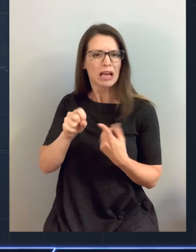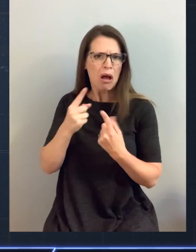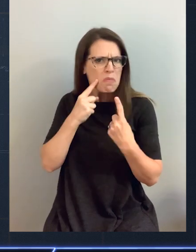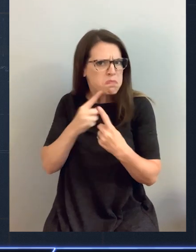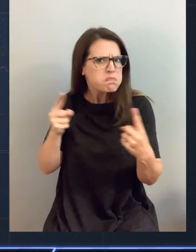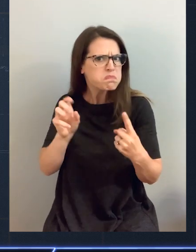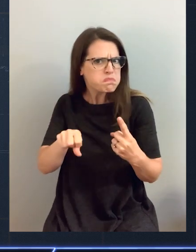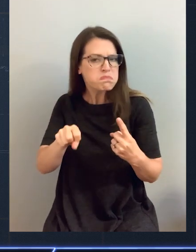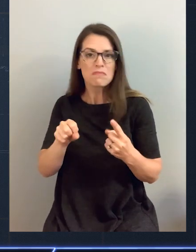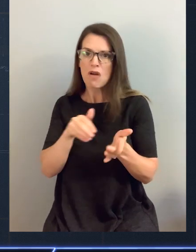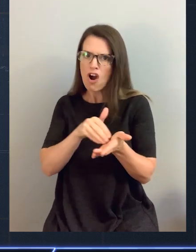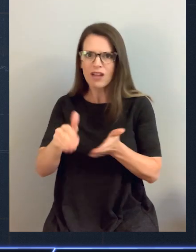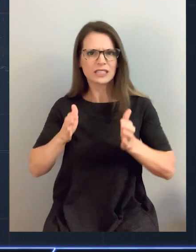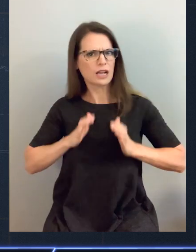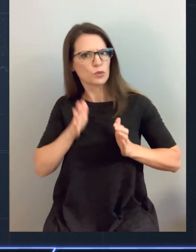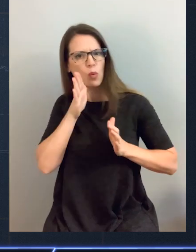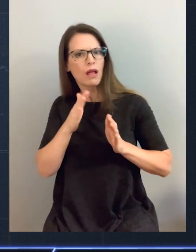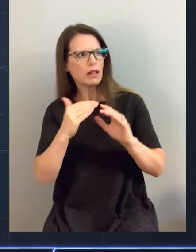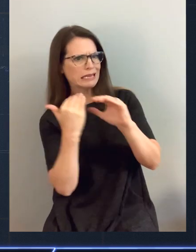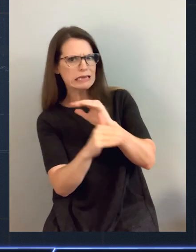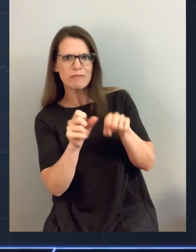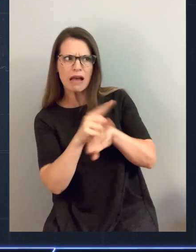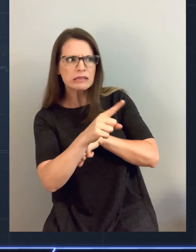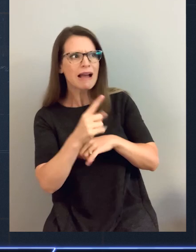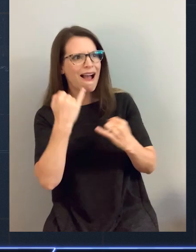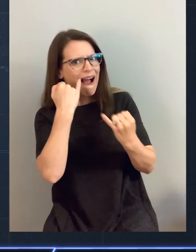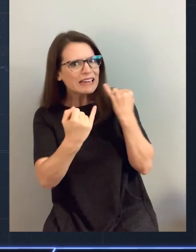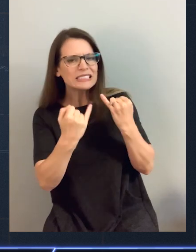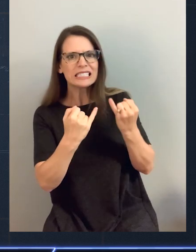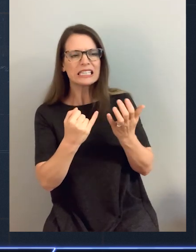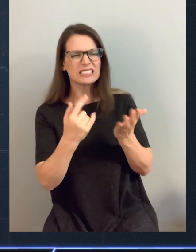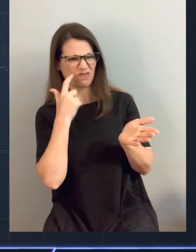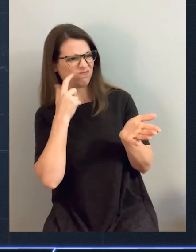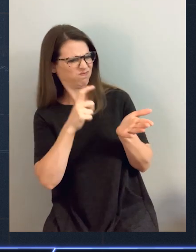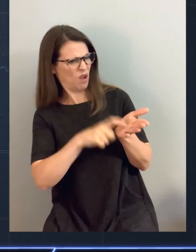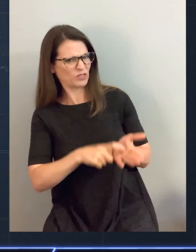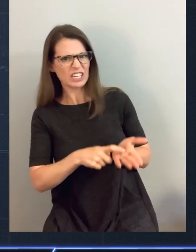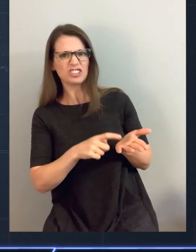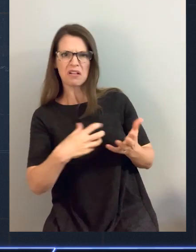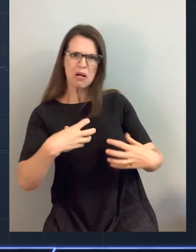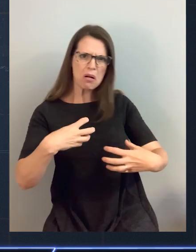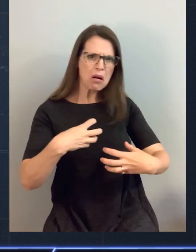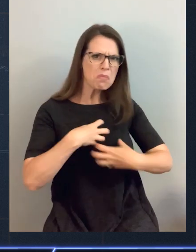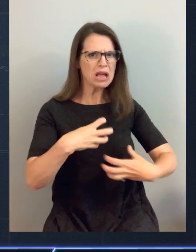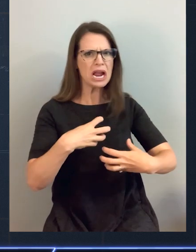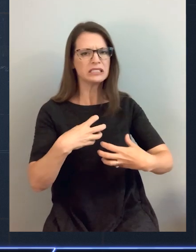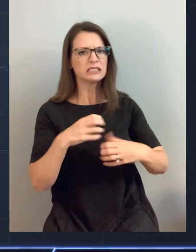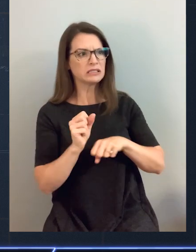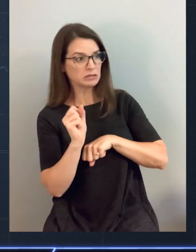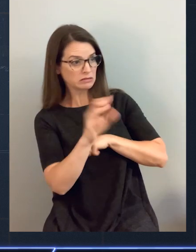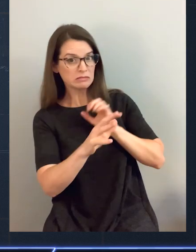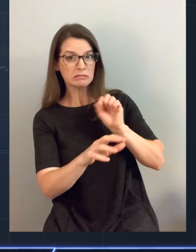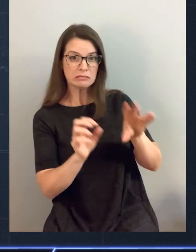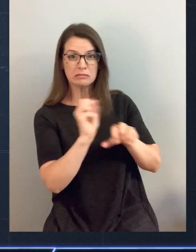tons of our customers email him with their ideas, their observations, their complaints. And Jeff has this really cool process